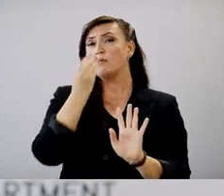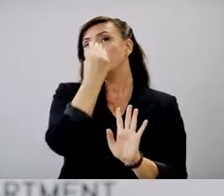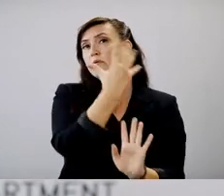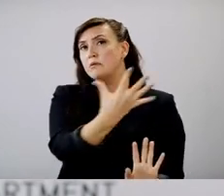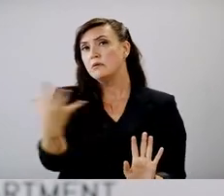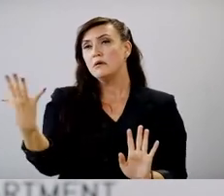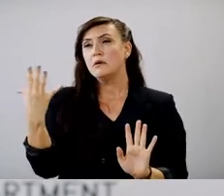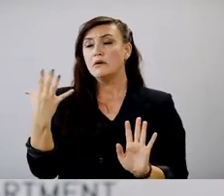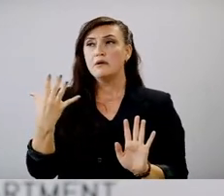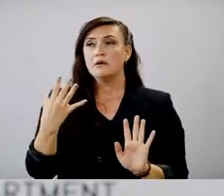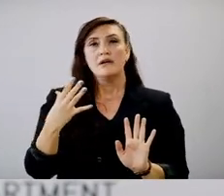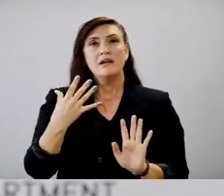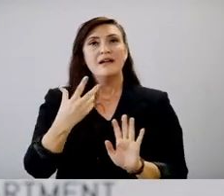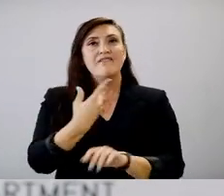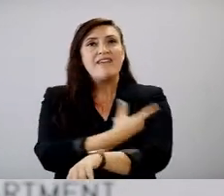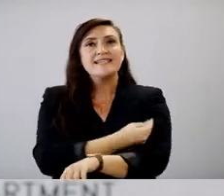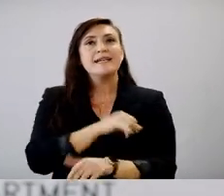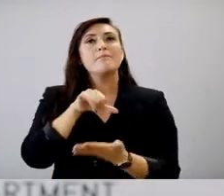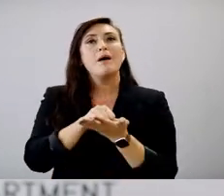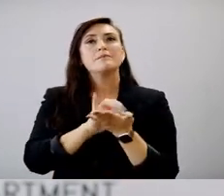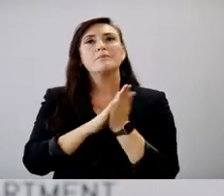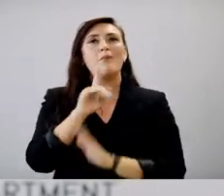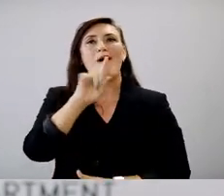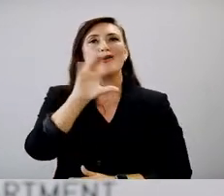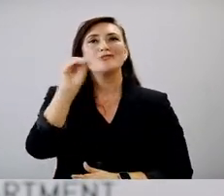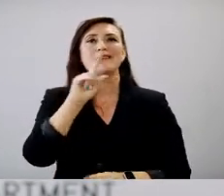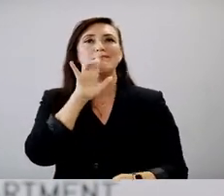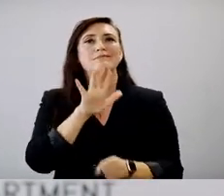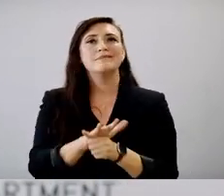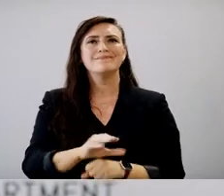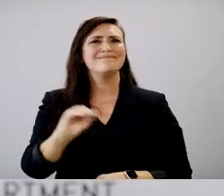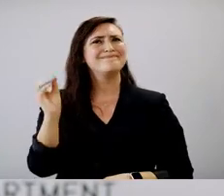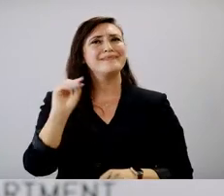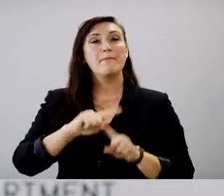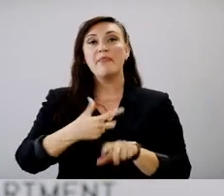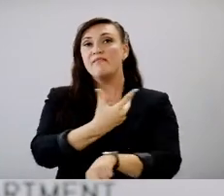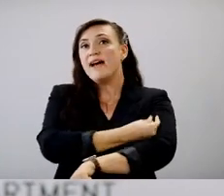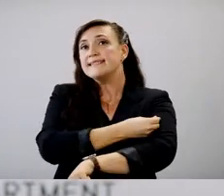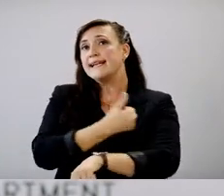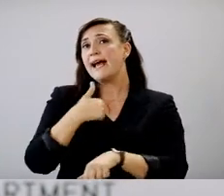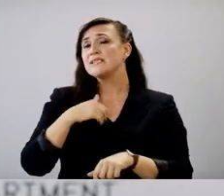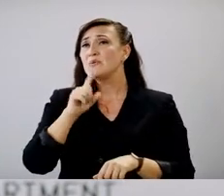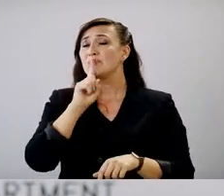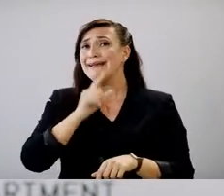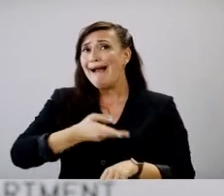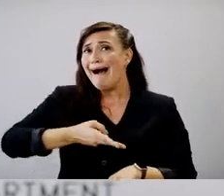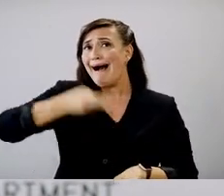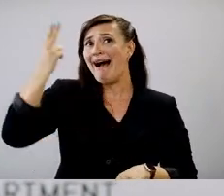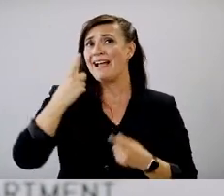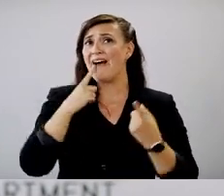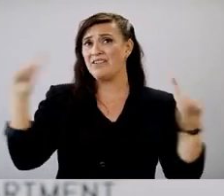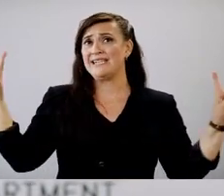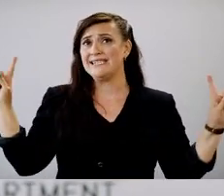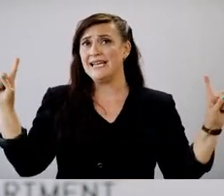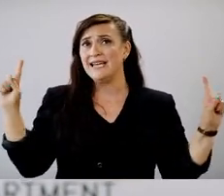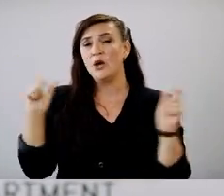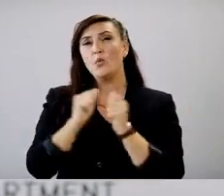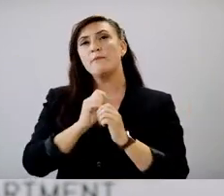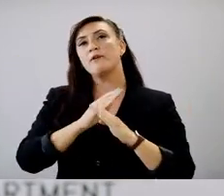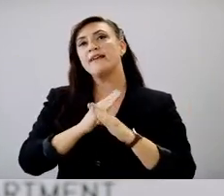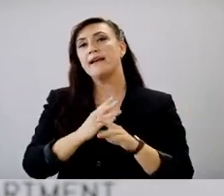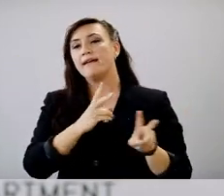realize is no vaccine is a hundred percent, but the vaccine is, has a really high efficacy in preventing